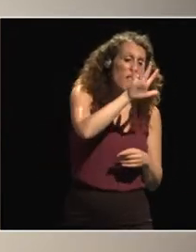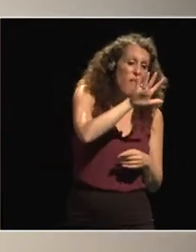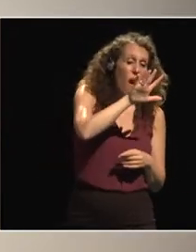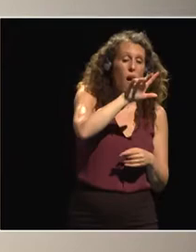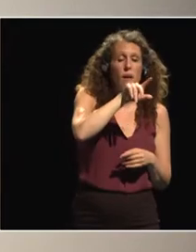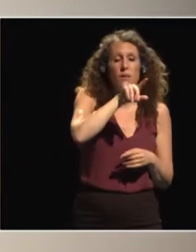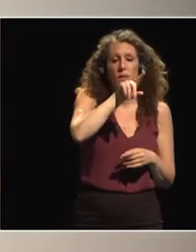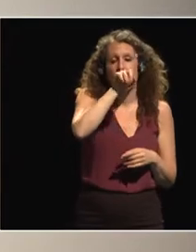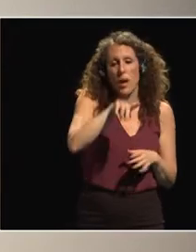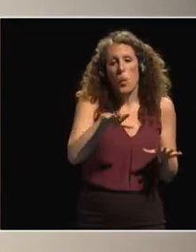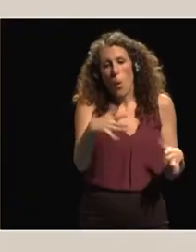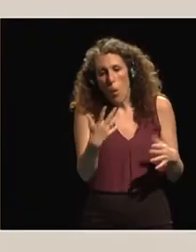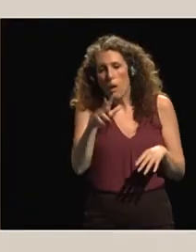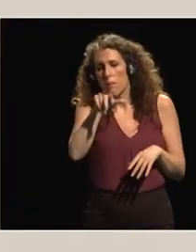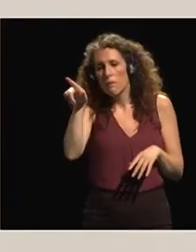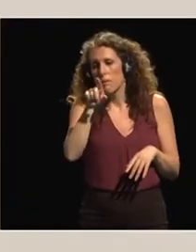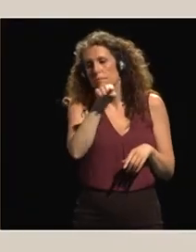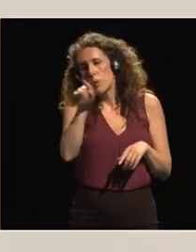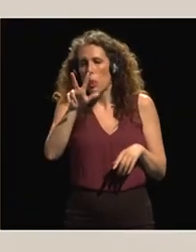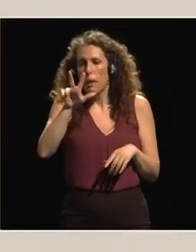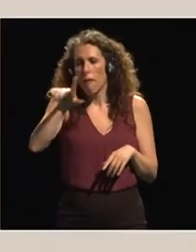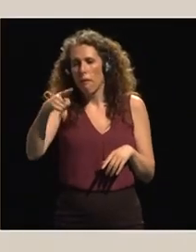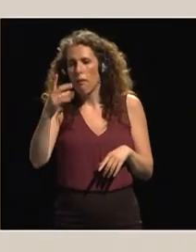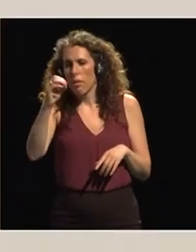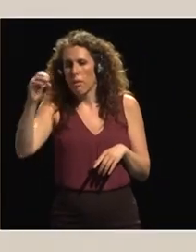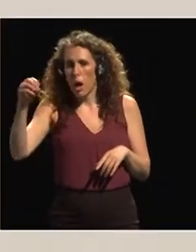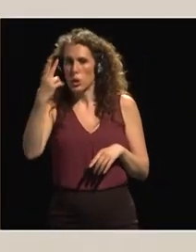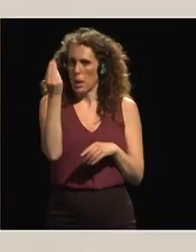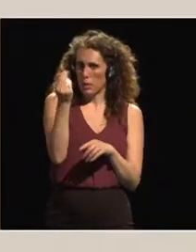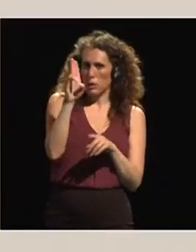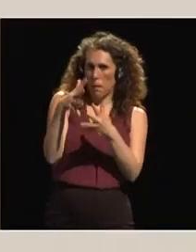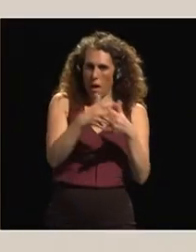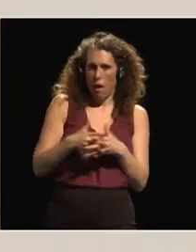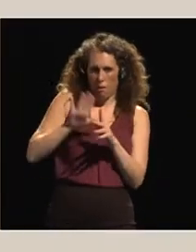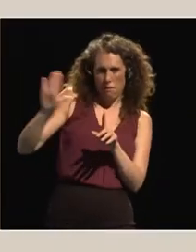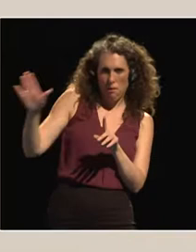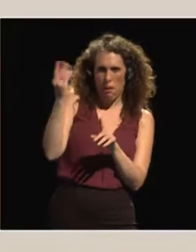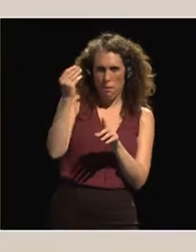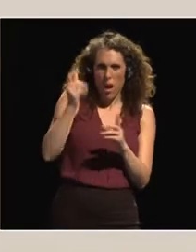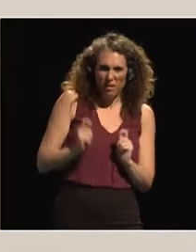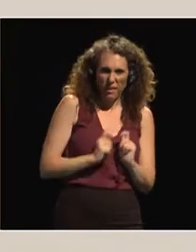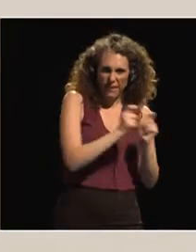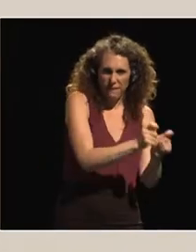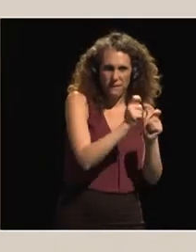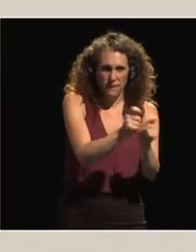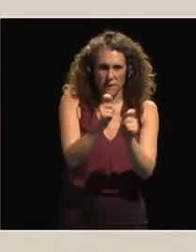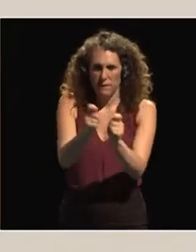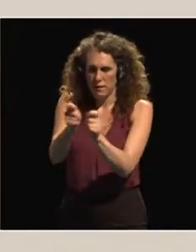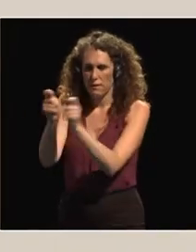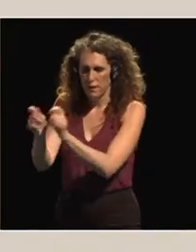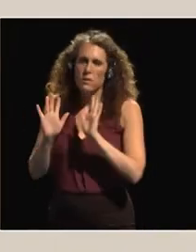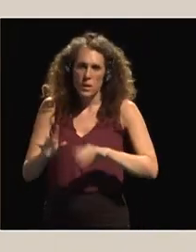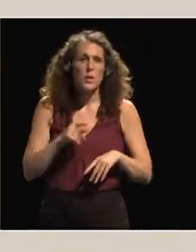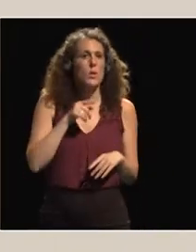dollars for a project. So those are the areas that we are trying to mitigate the issues of